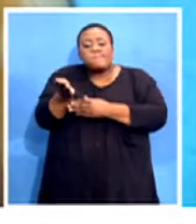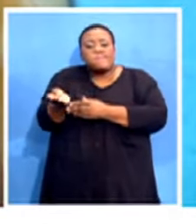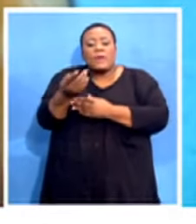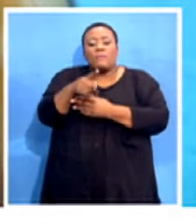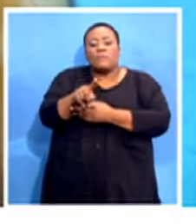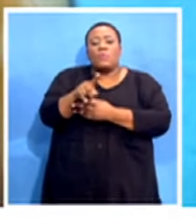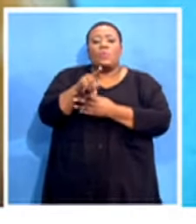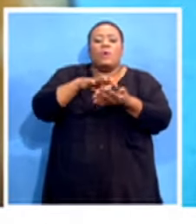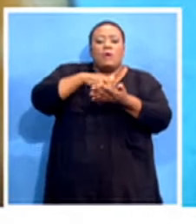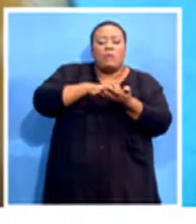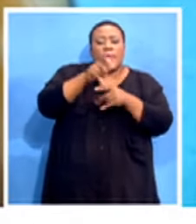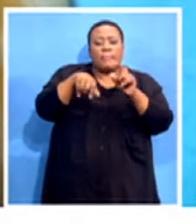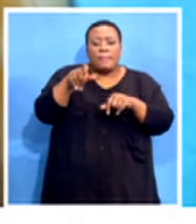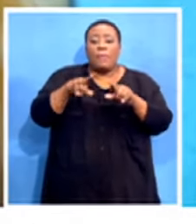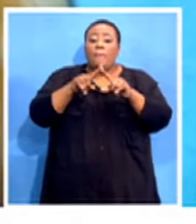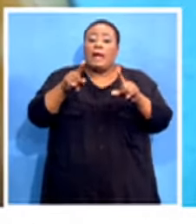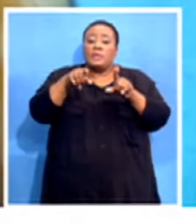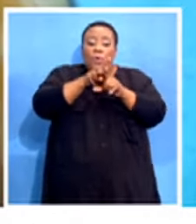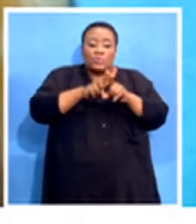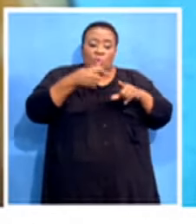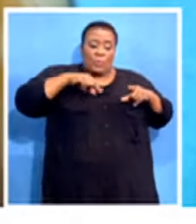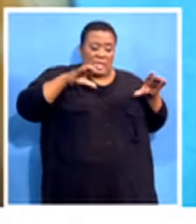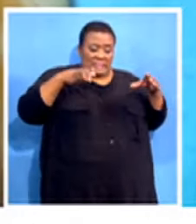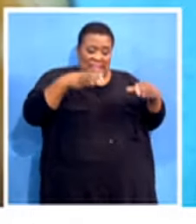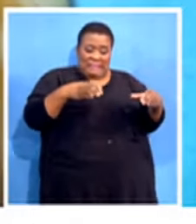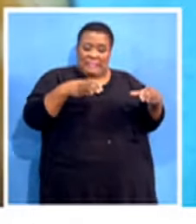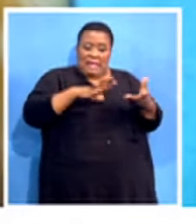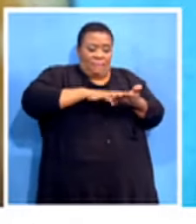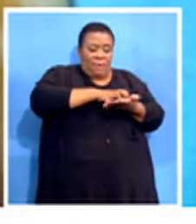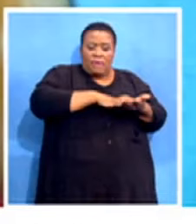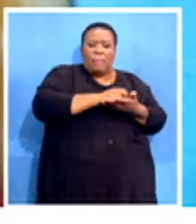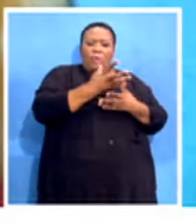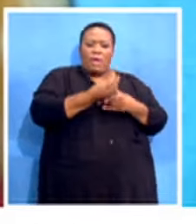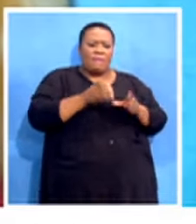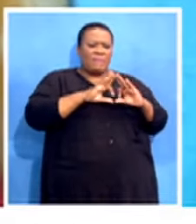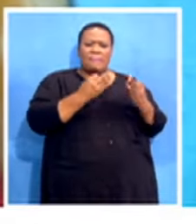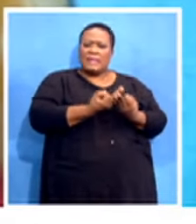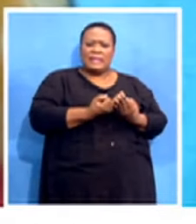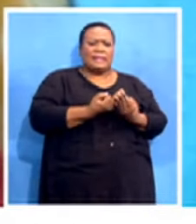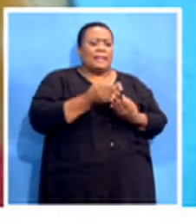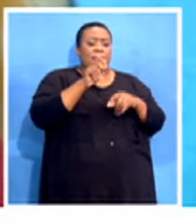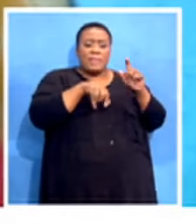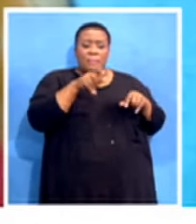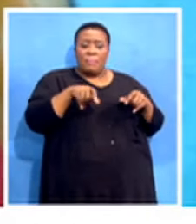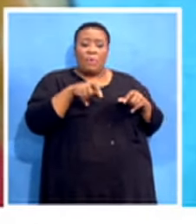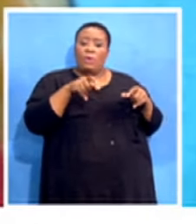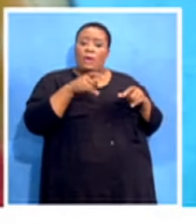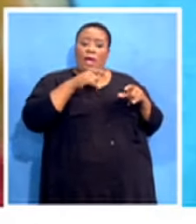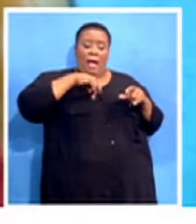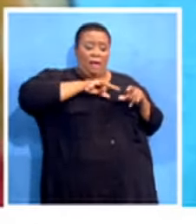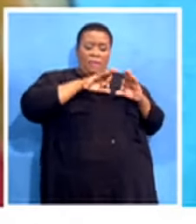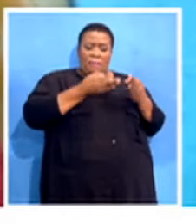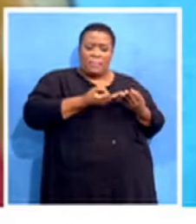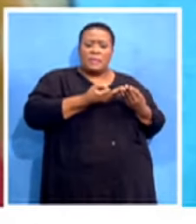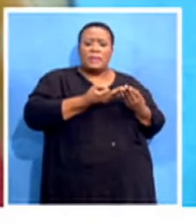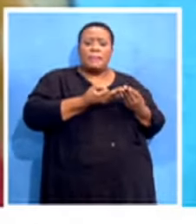saying we are also one sector that is currently vulnerable. We have families, we have people that are unemployed at the current moment who are assisting as